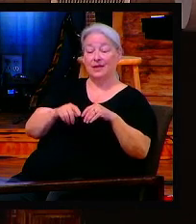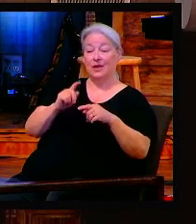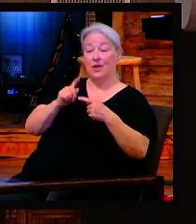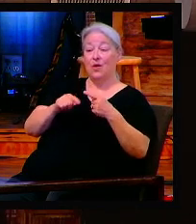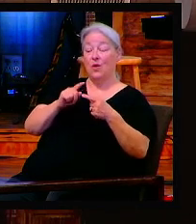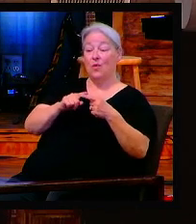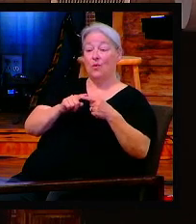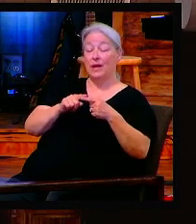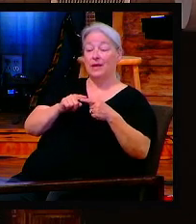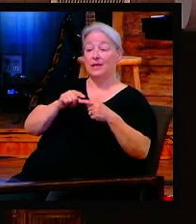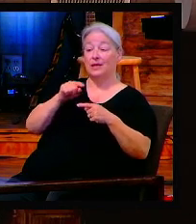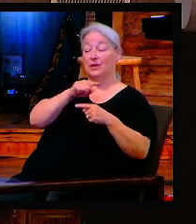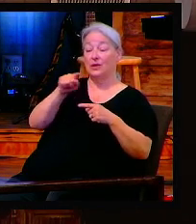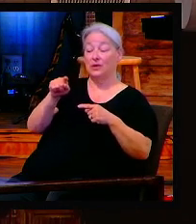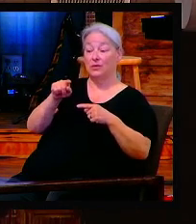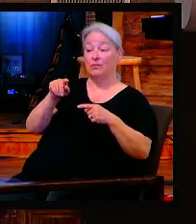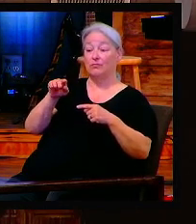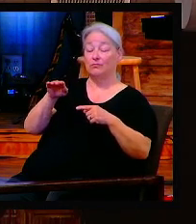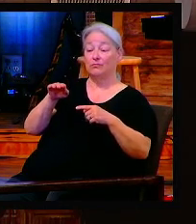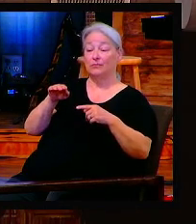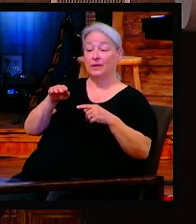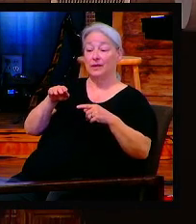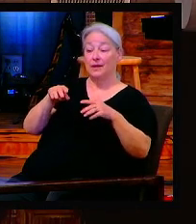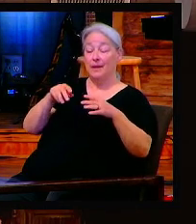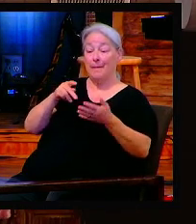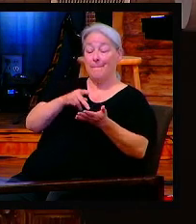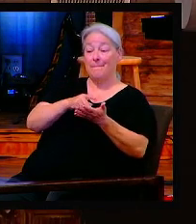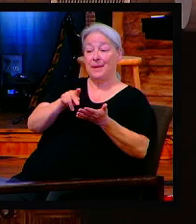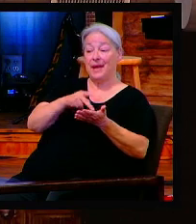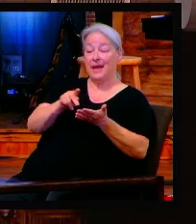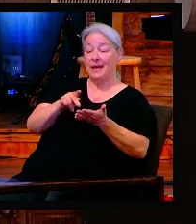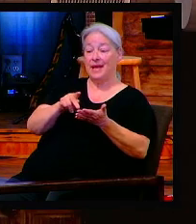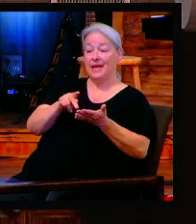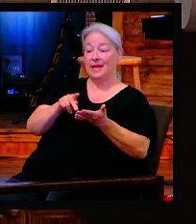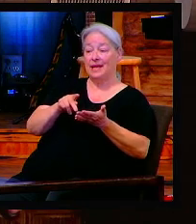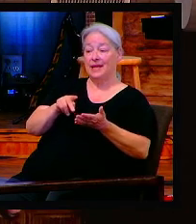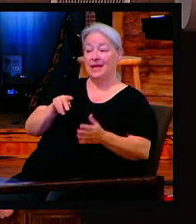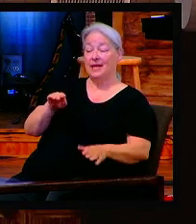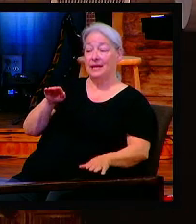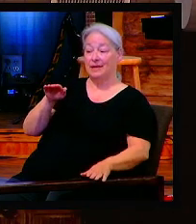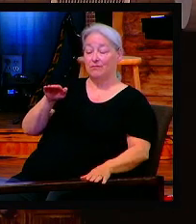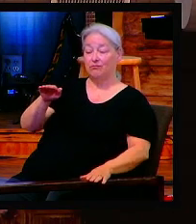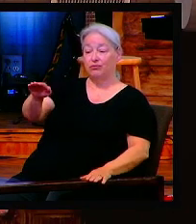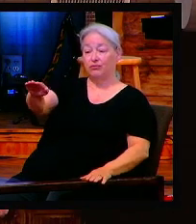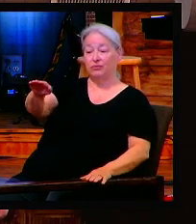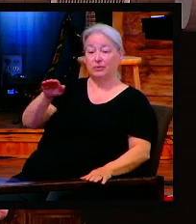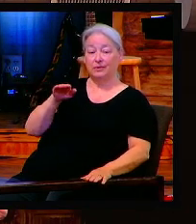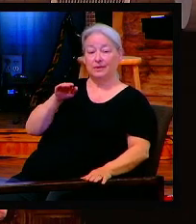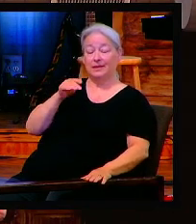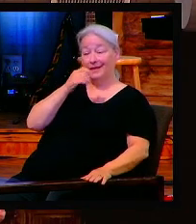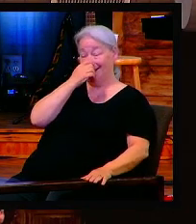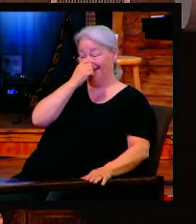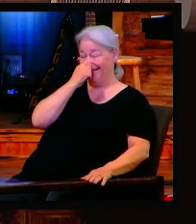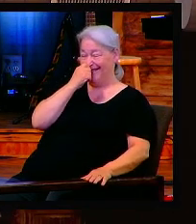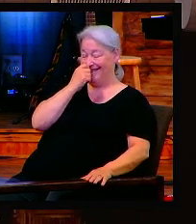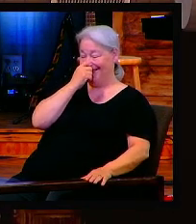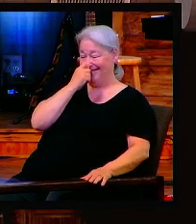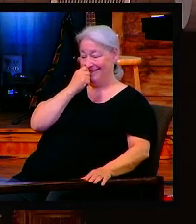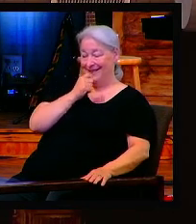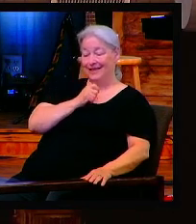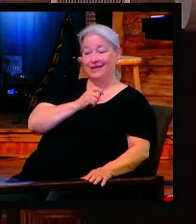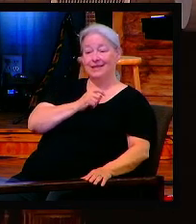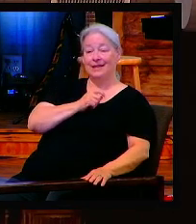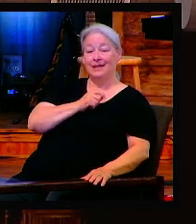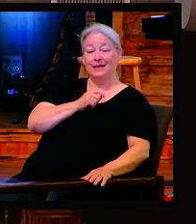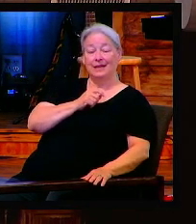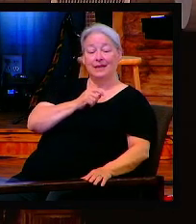how it recognizes you for you. And then when it recognizes you, it's tied to your debit card or your credit card, whatever card you set up on the account. Guess